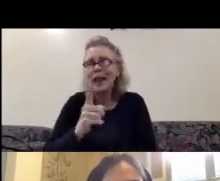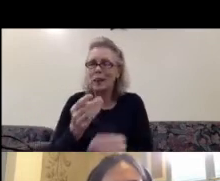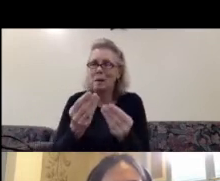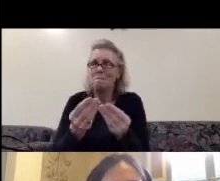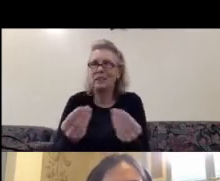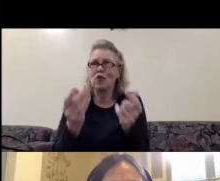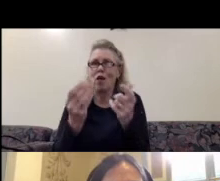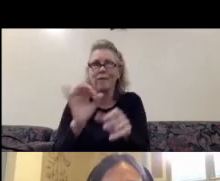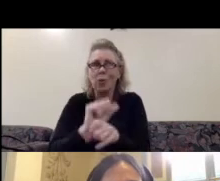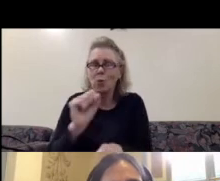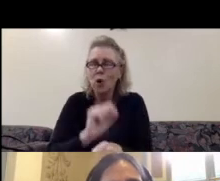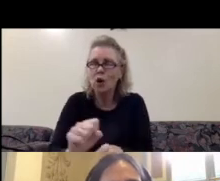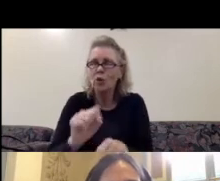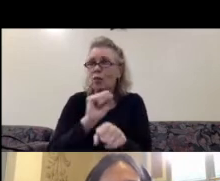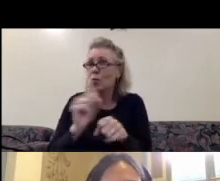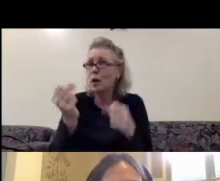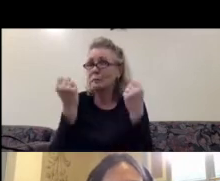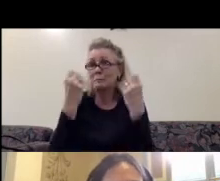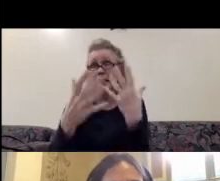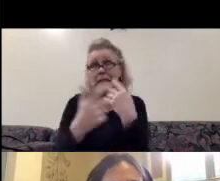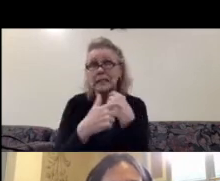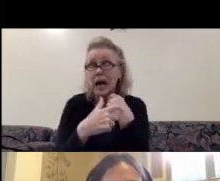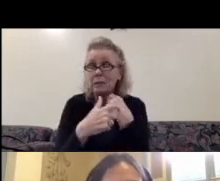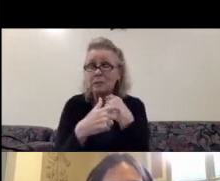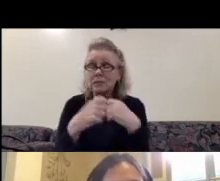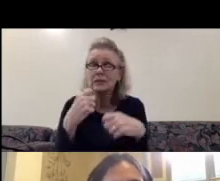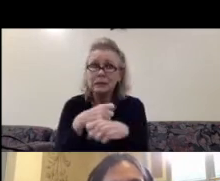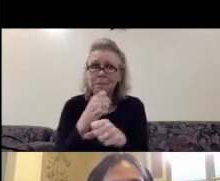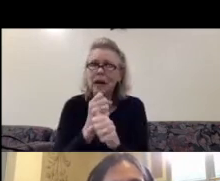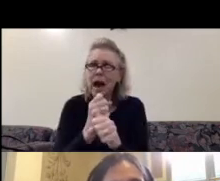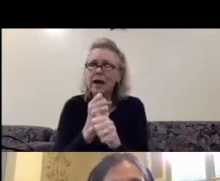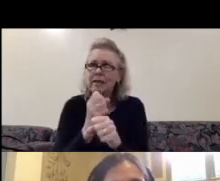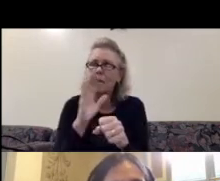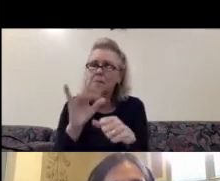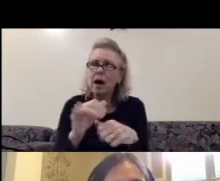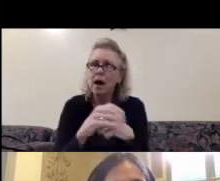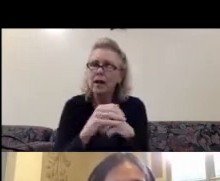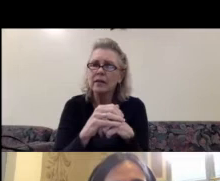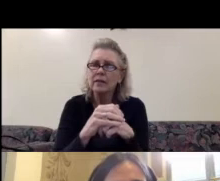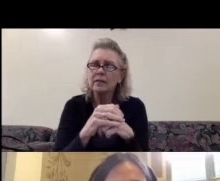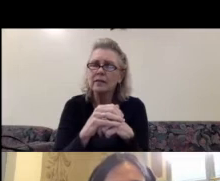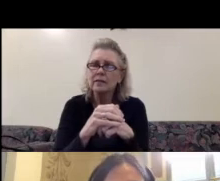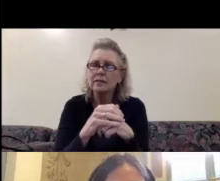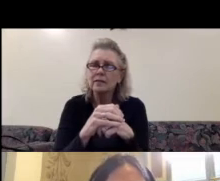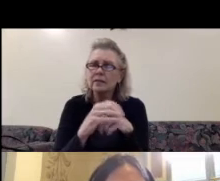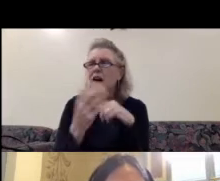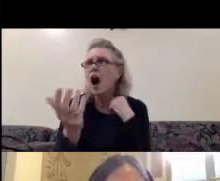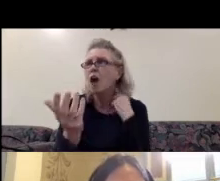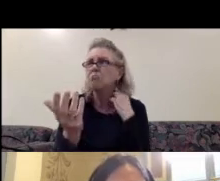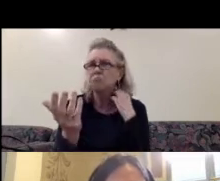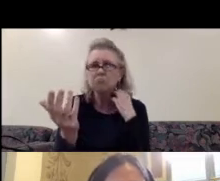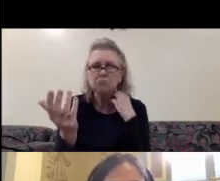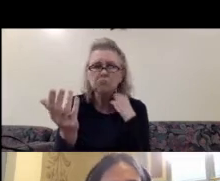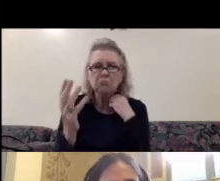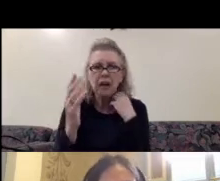The work many times is made by the, assume it's a,